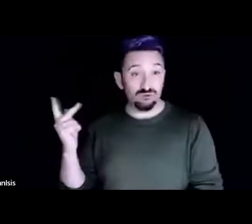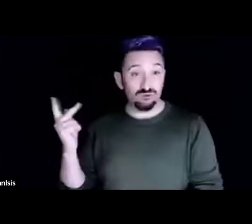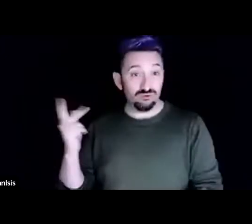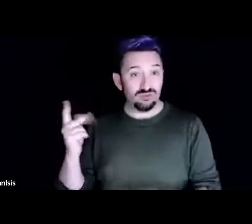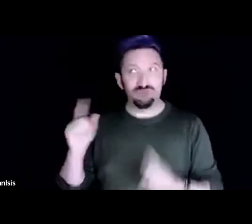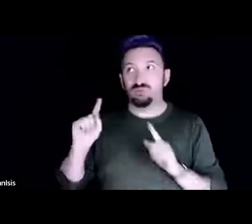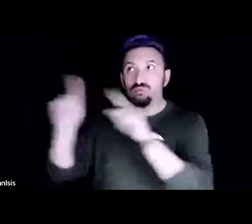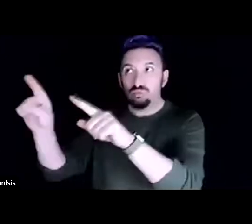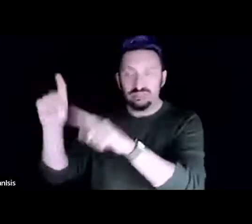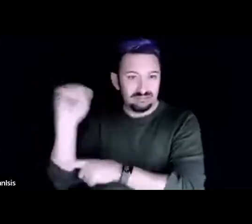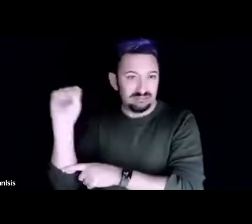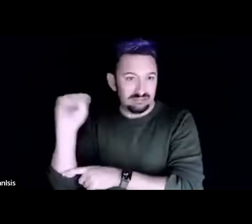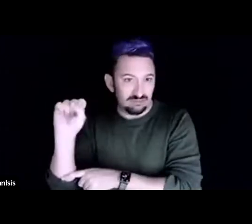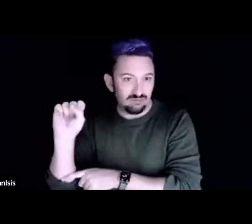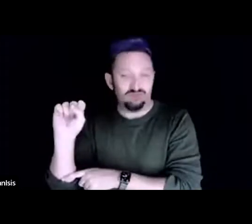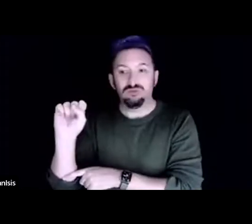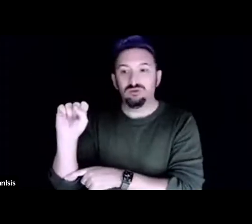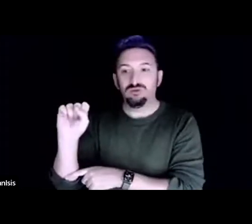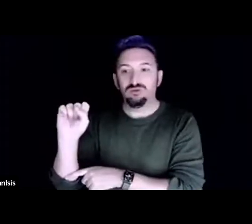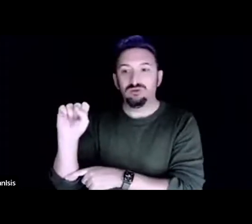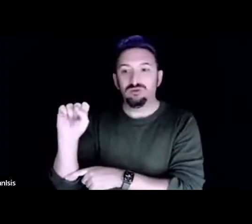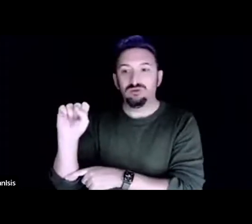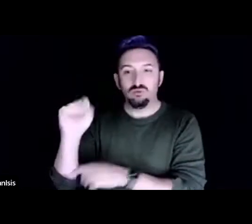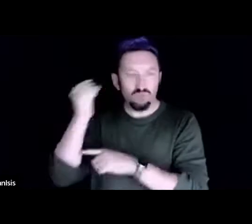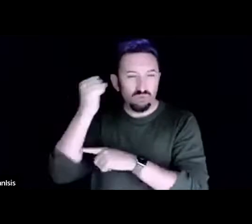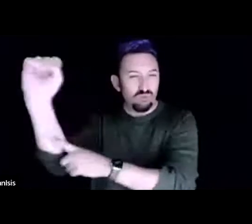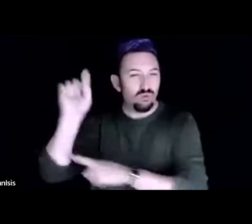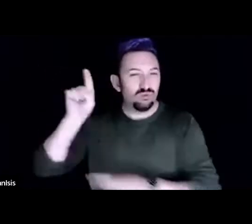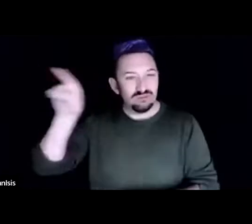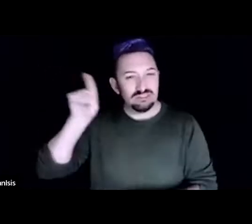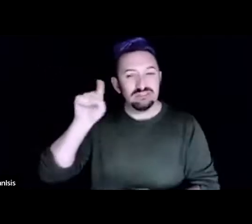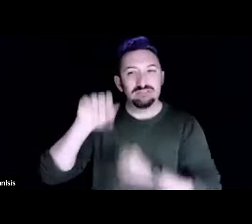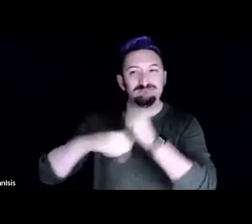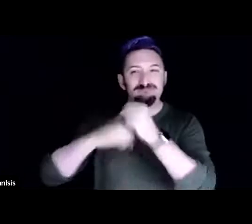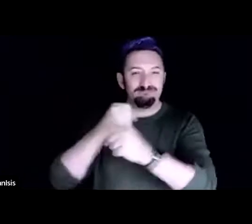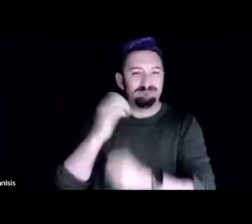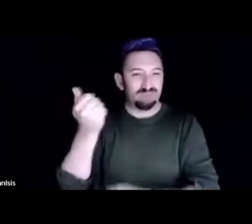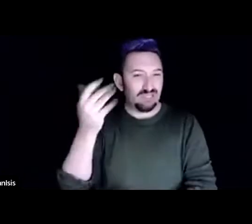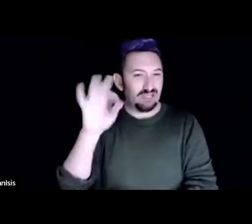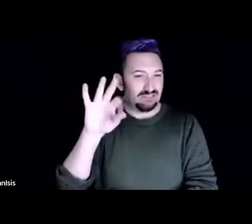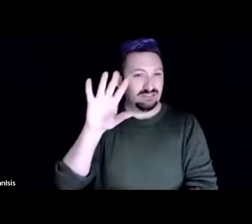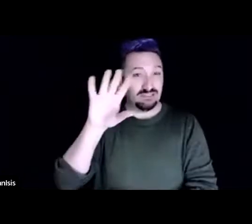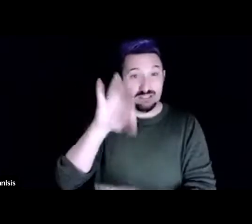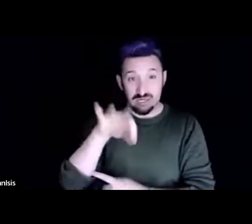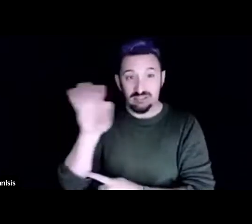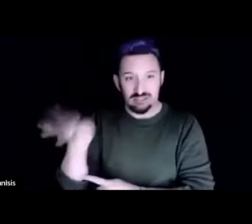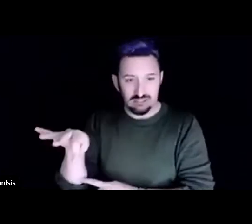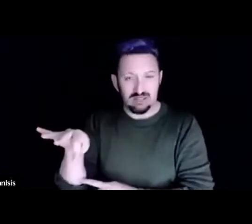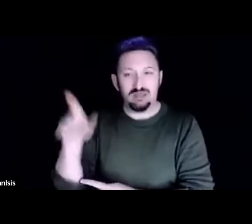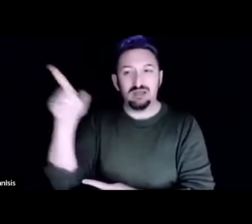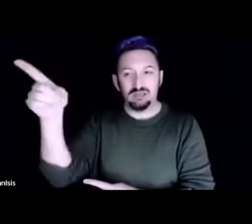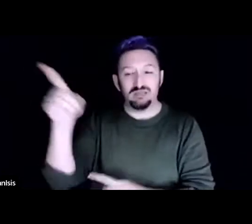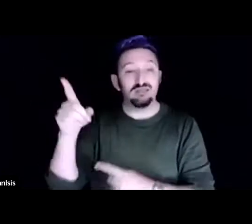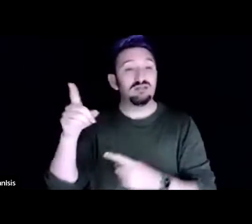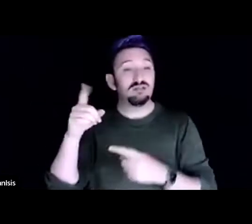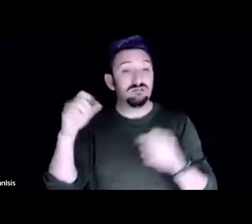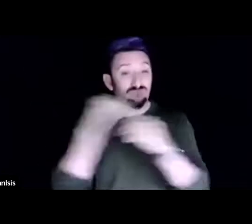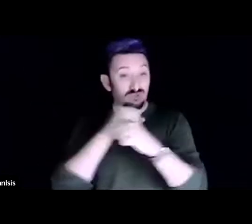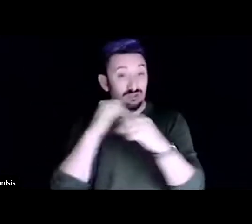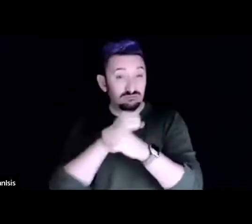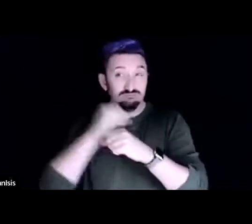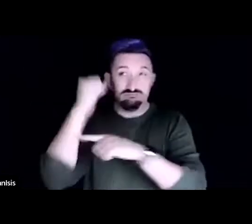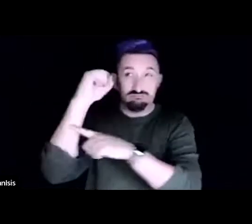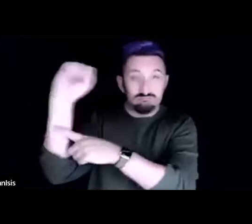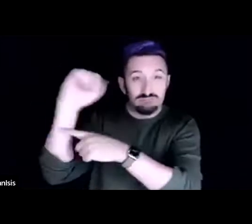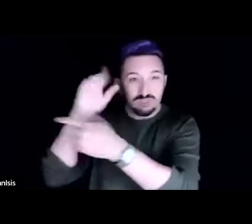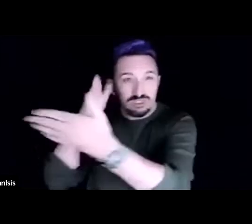in 1999. And it was tremendously empowering and exciting. And when it was over,